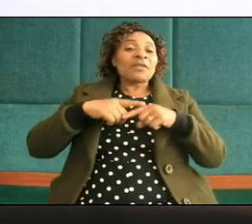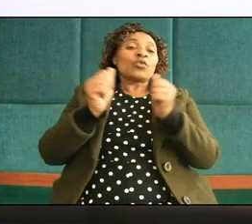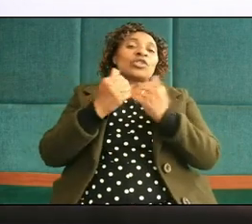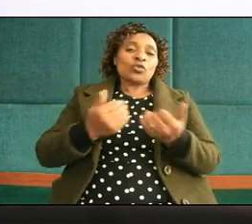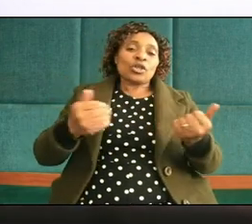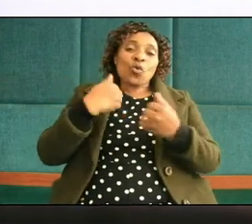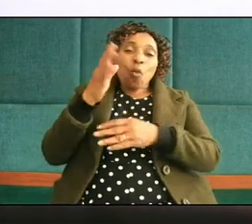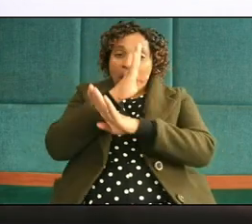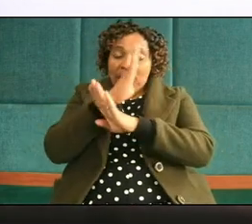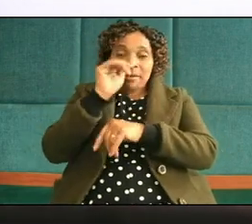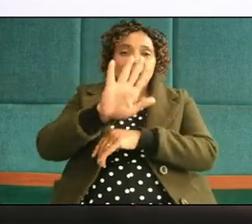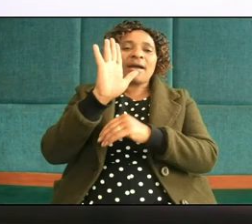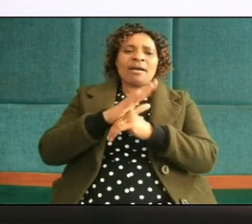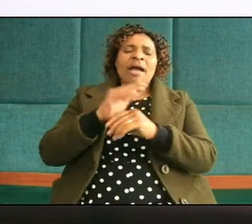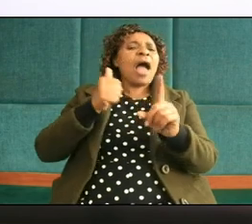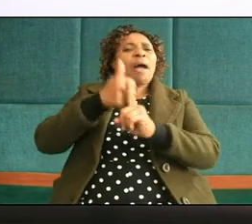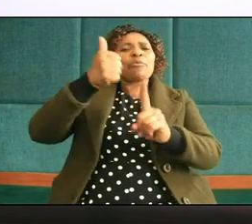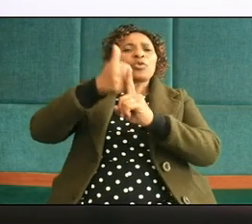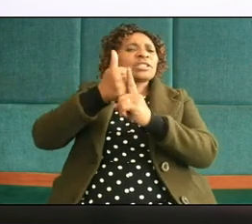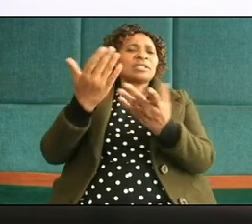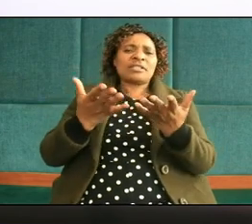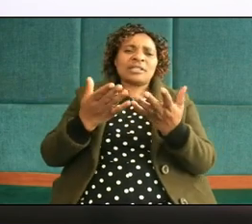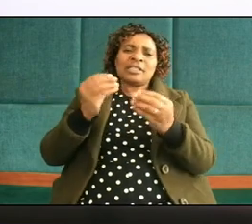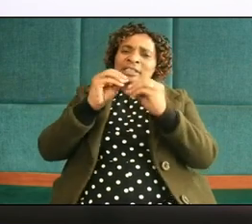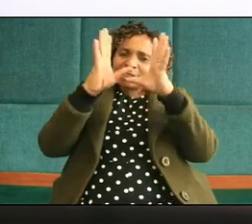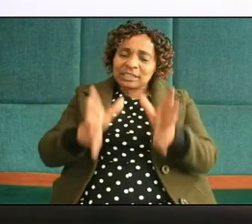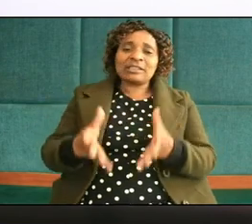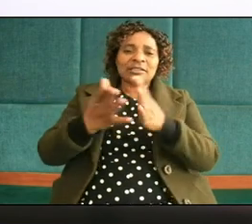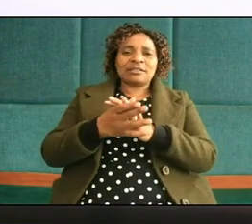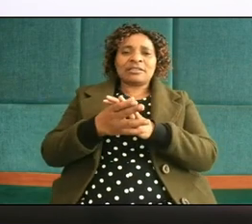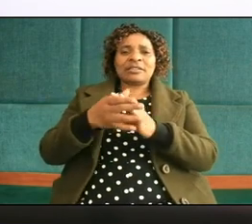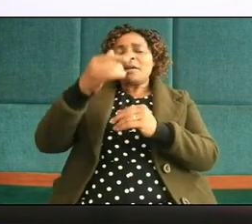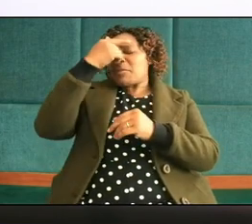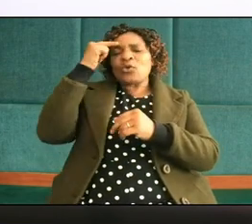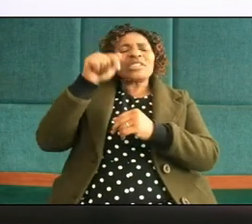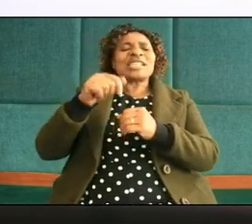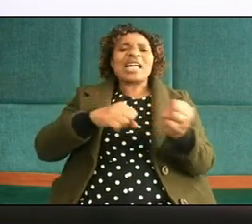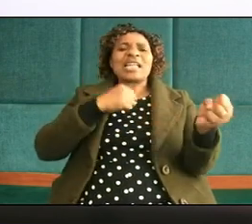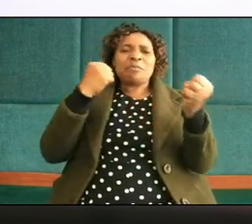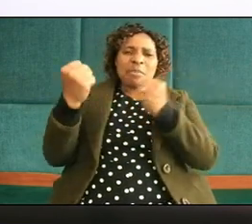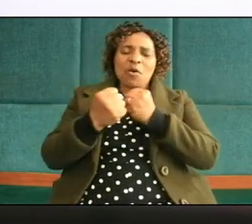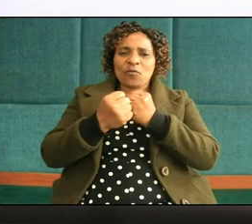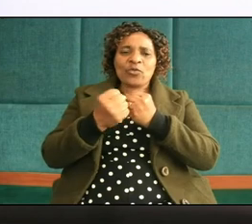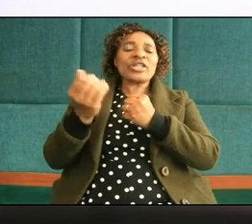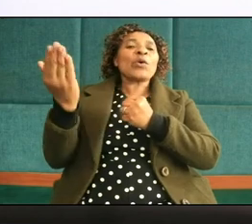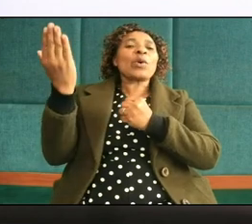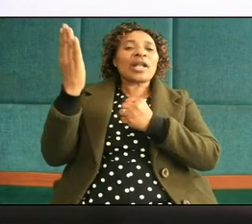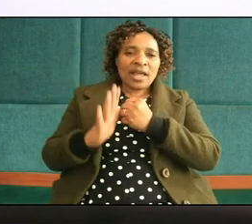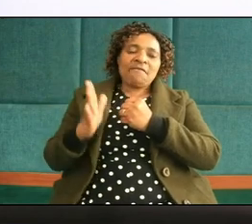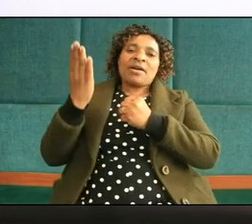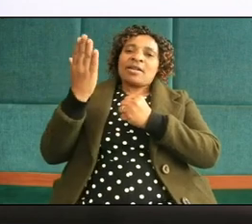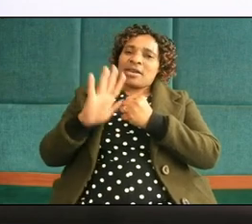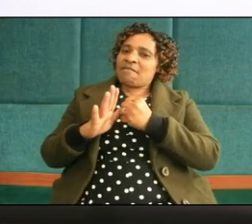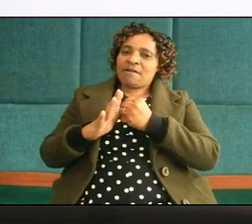they have been abused maybe by their teachers because these are powerful they will never they